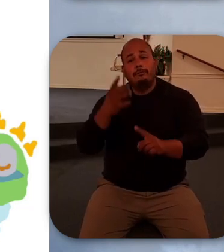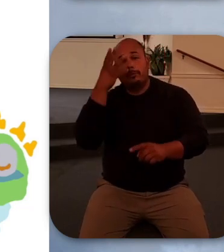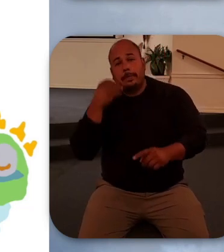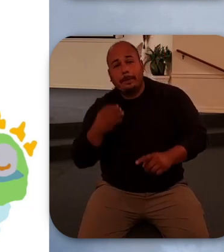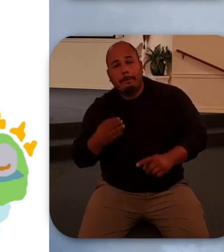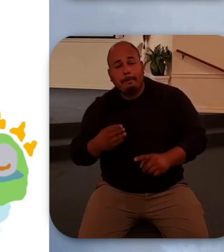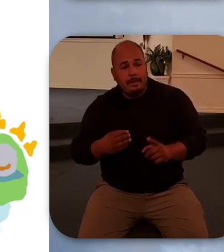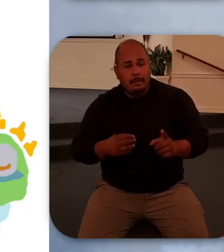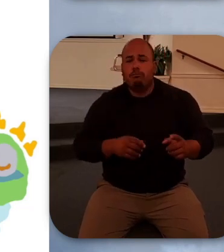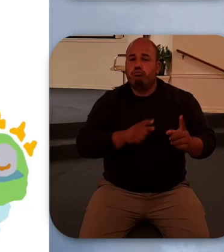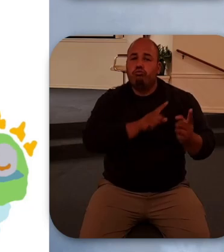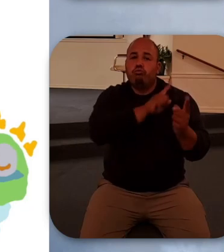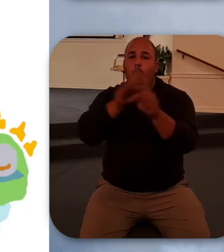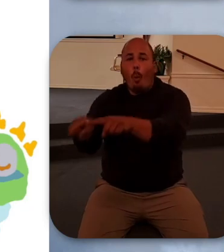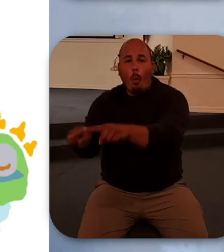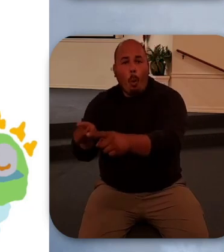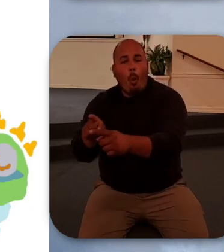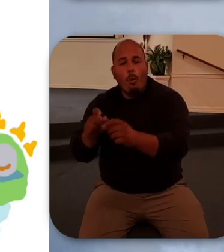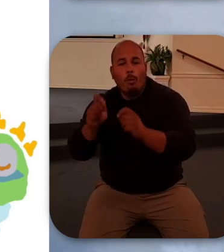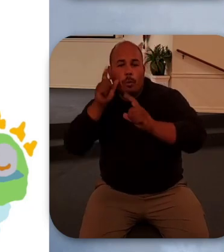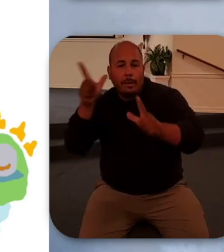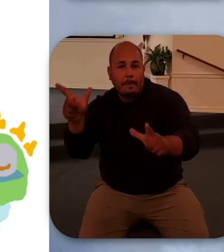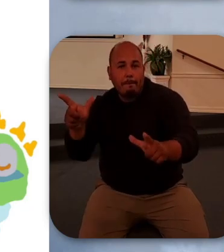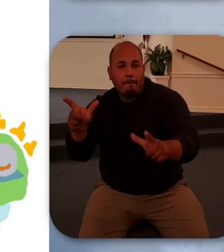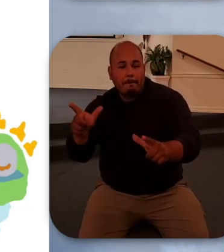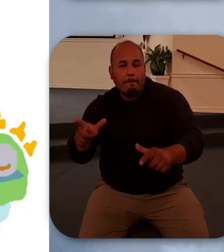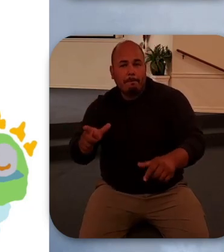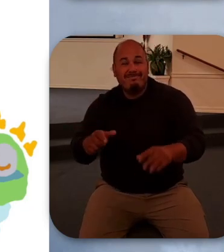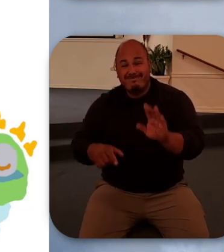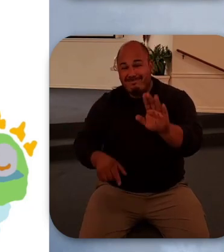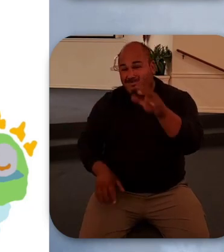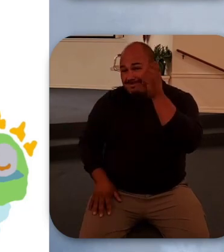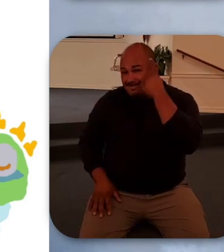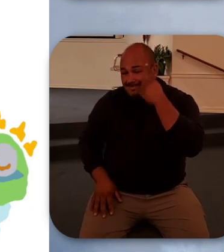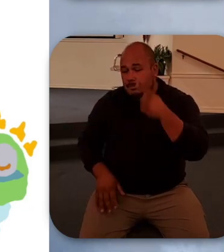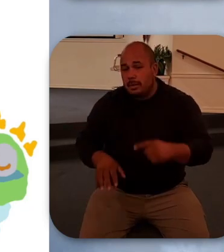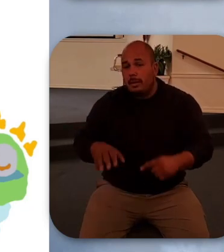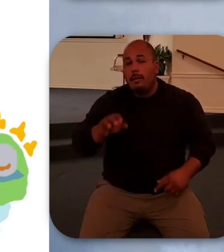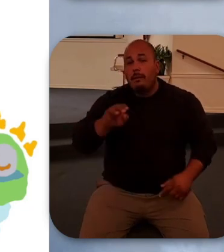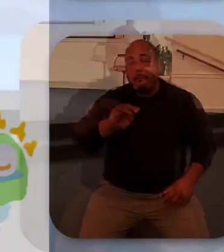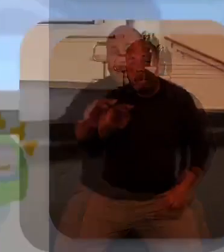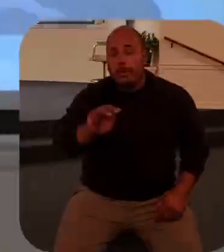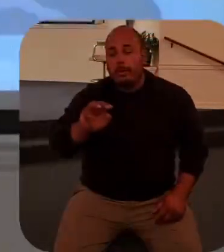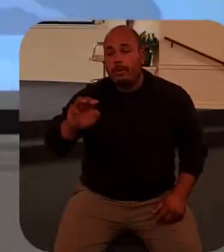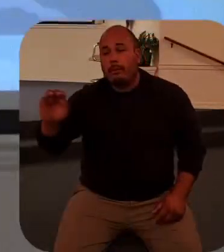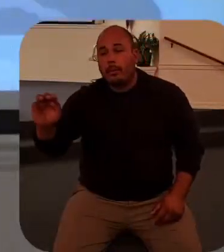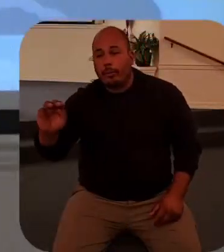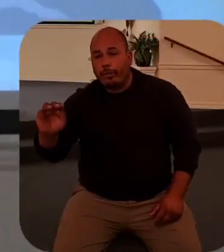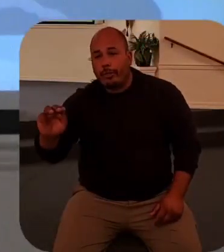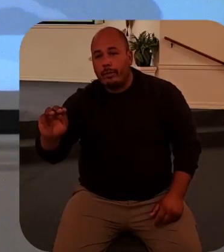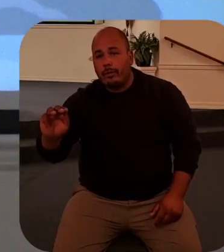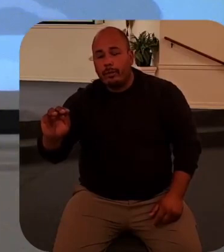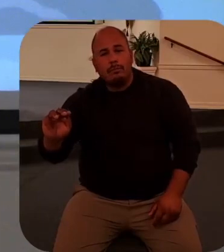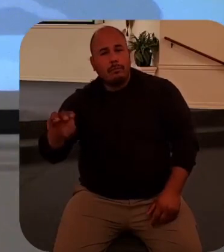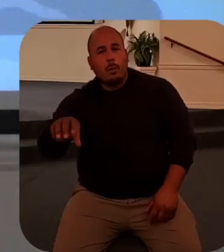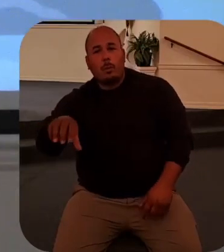but at this time it's too early for Mary and Martha and their fellow Jews to understand all this